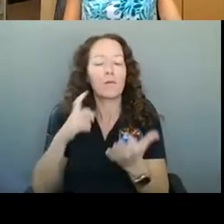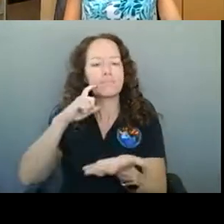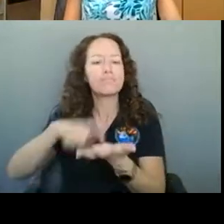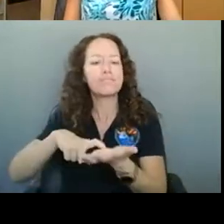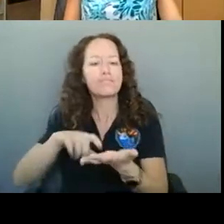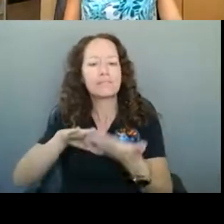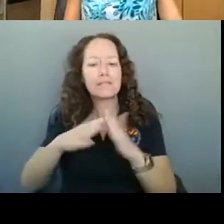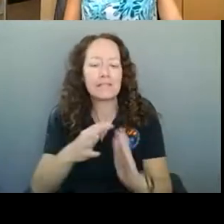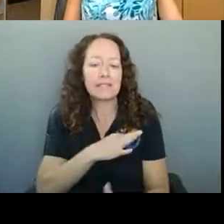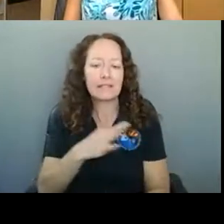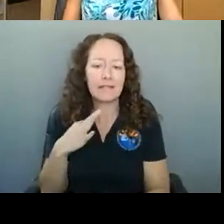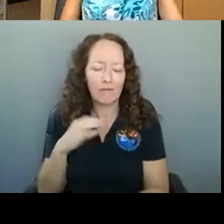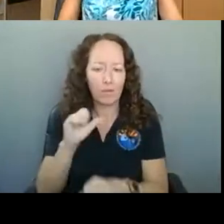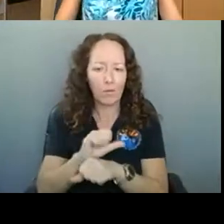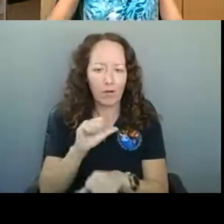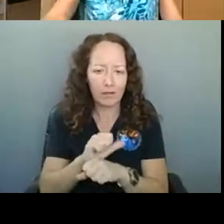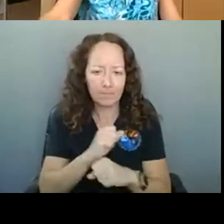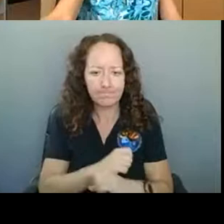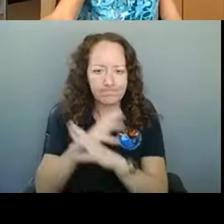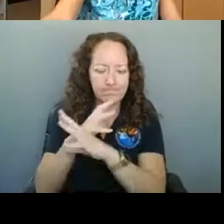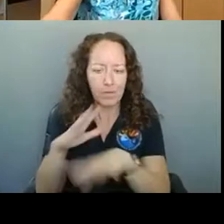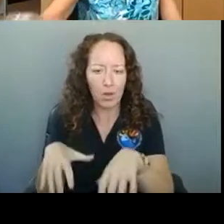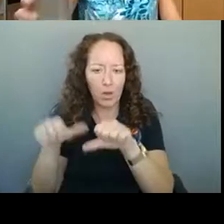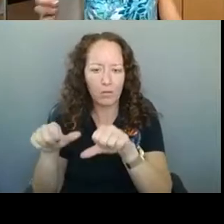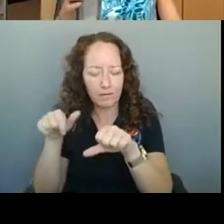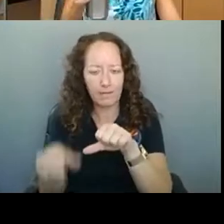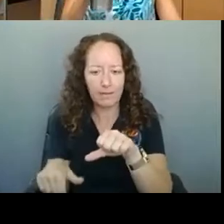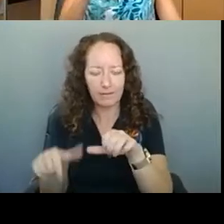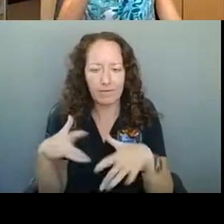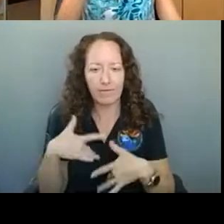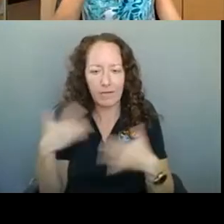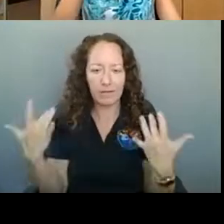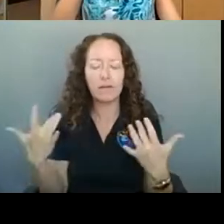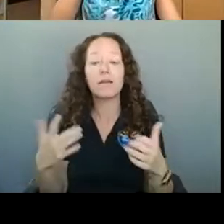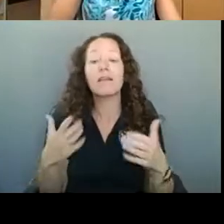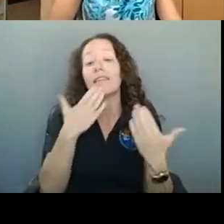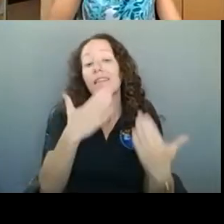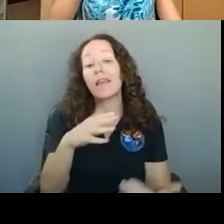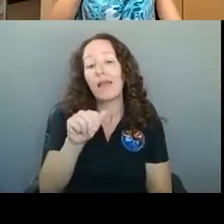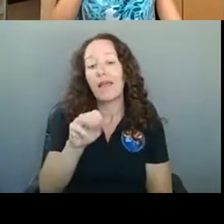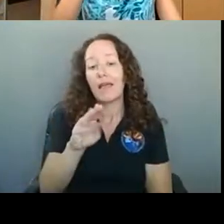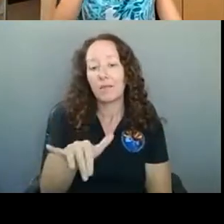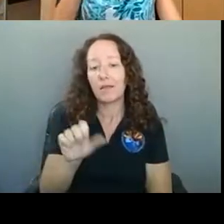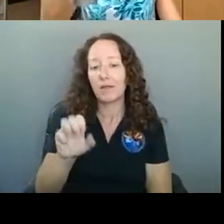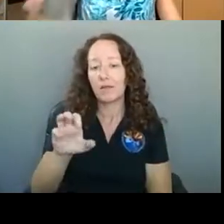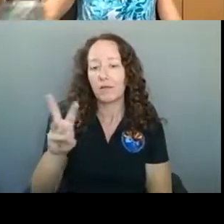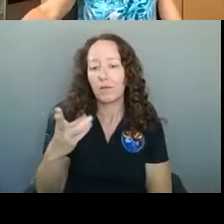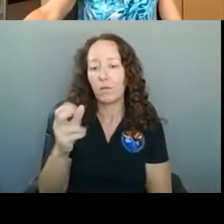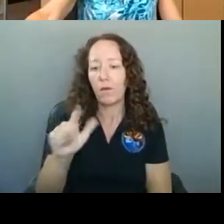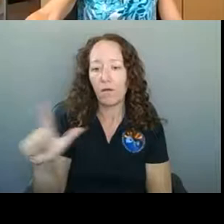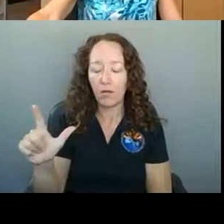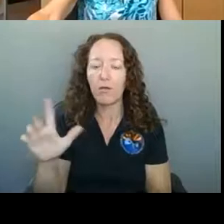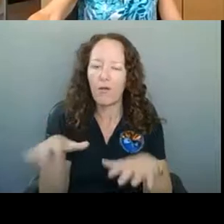Schwall who's here with us today hosting. I appreciate her efforts. Also we have American Sign Language